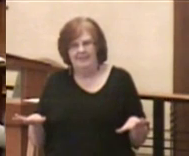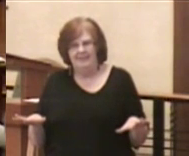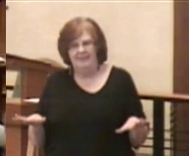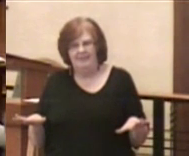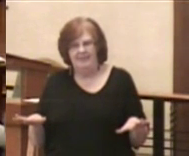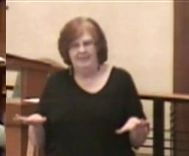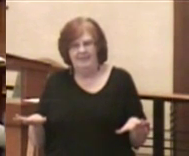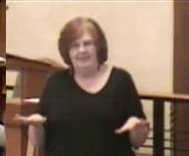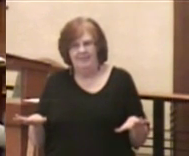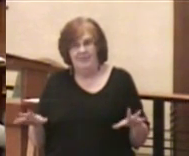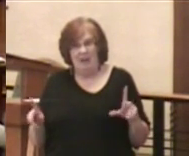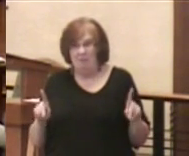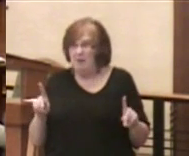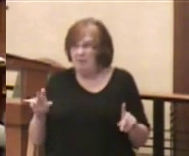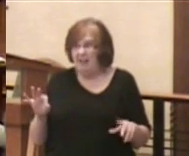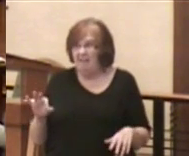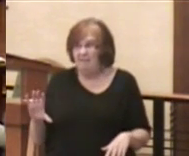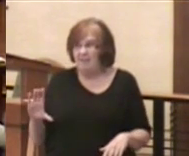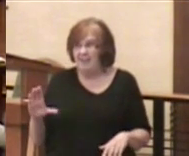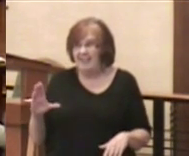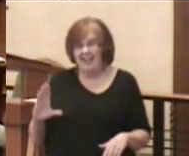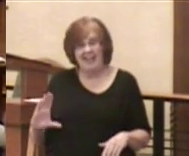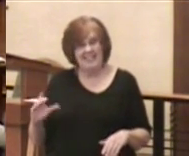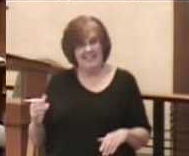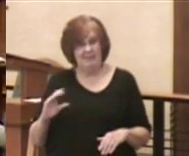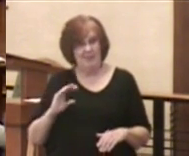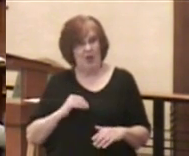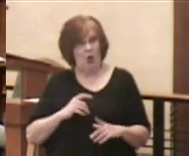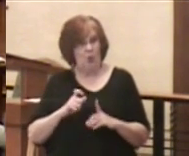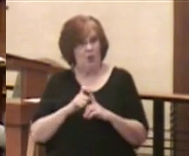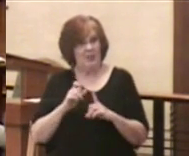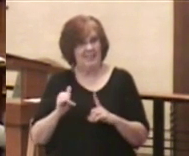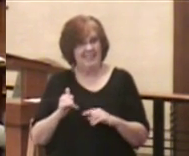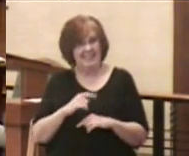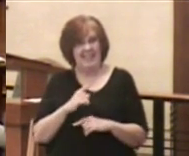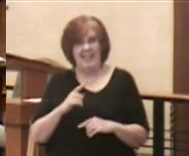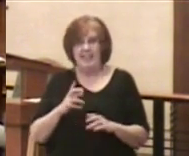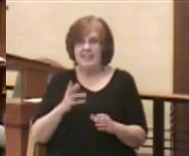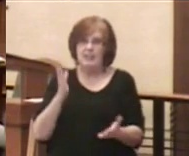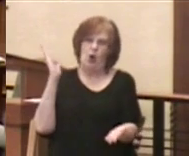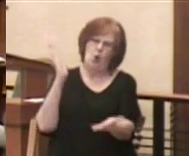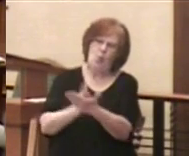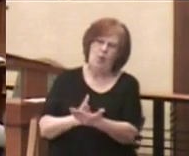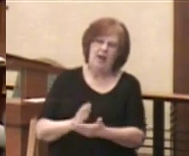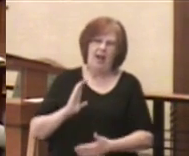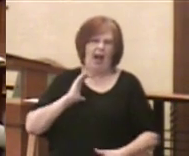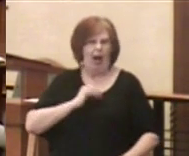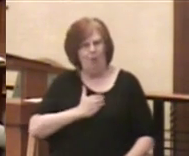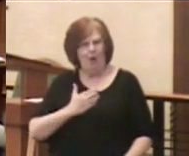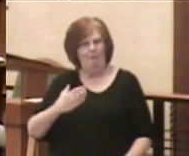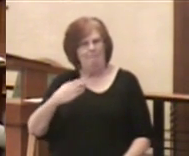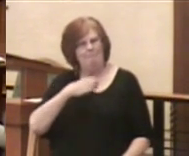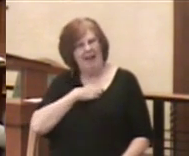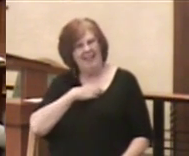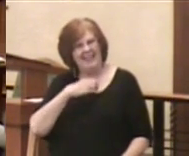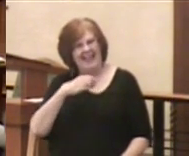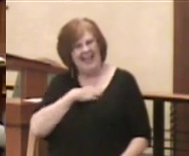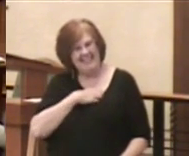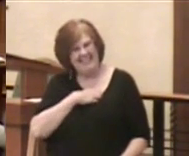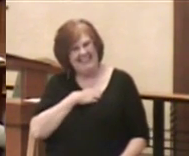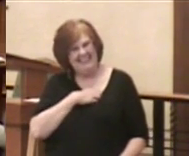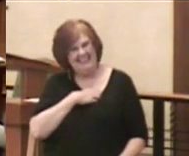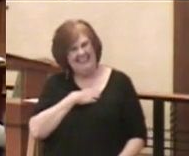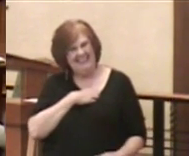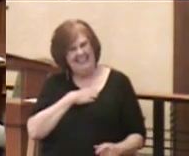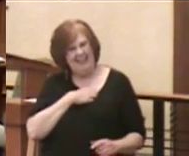So, people of God, it seems our word for today is to quit our belly aching and to recognize the